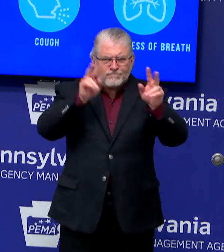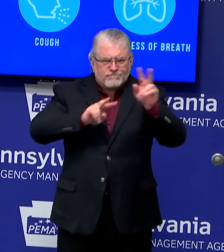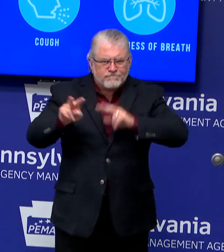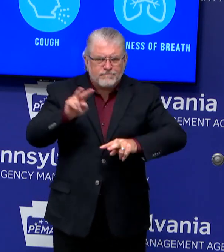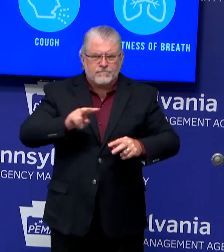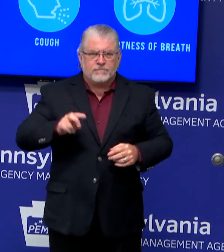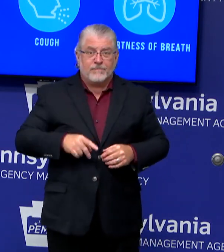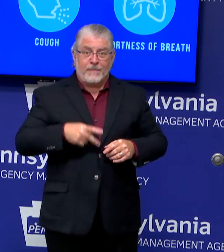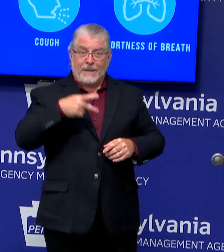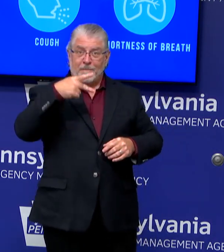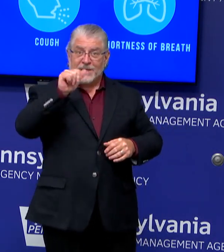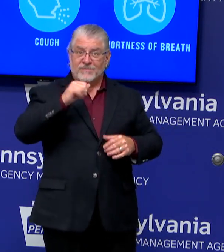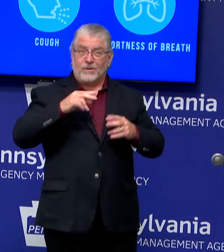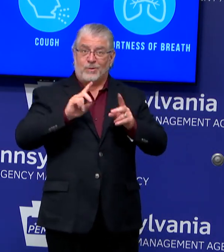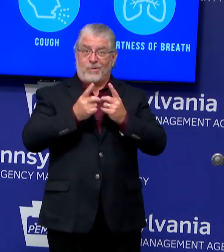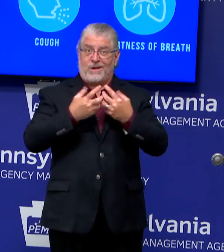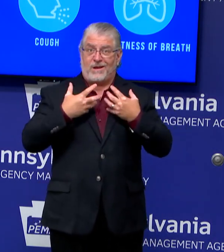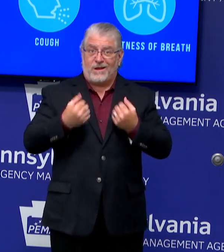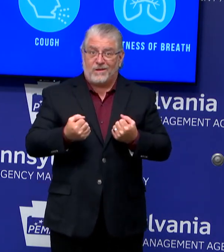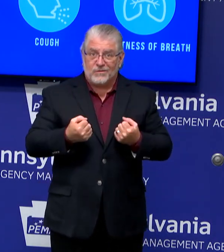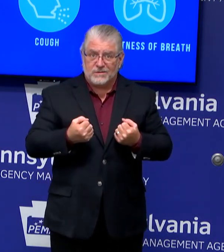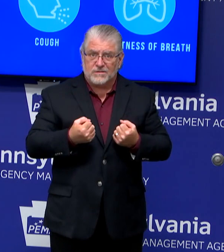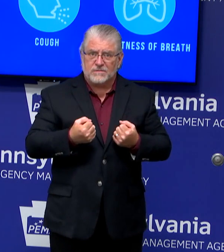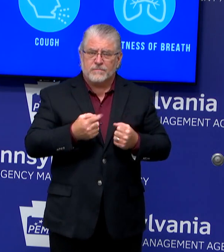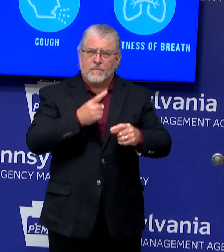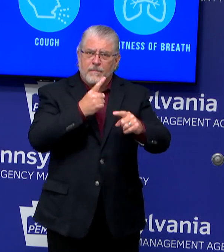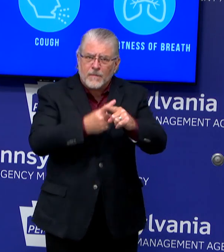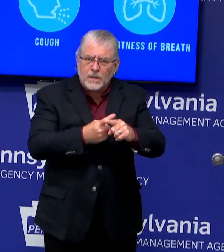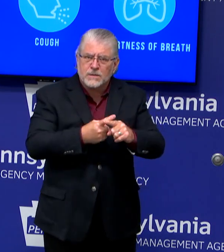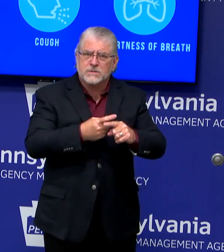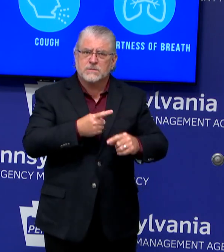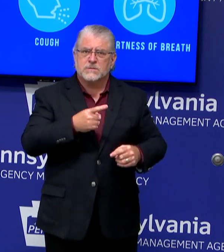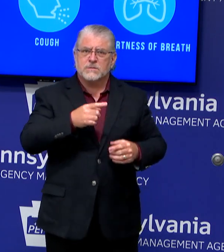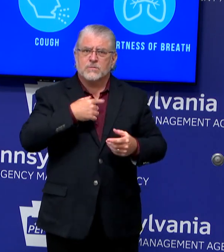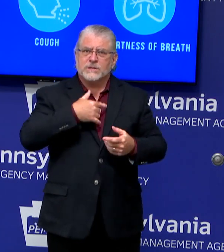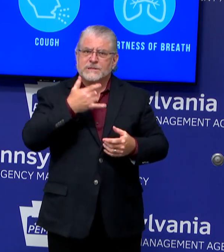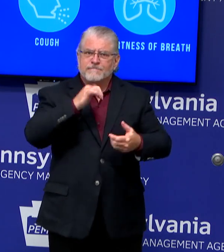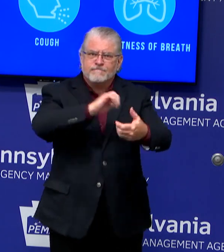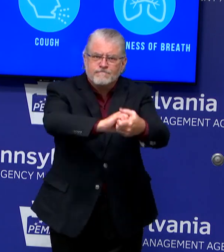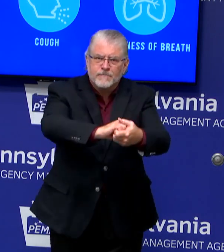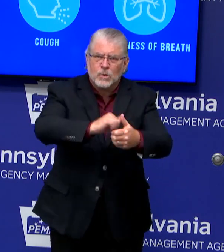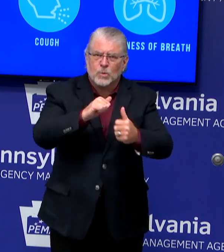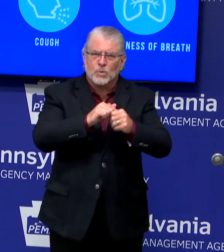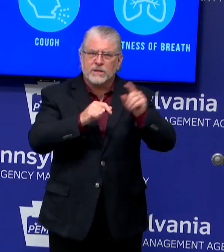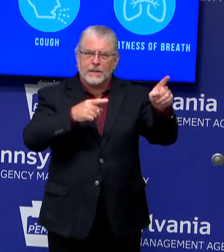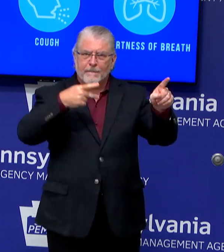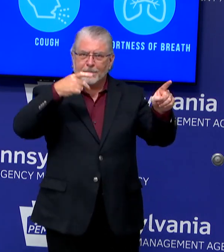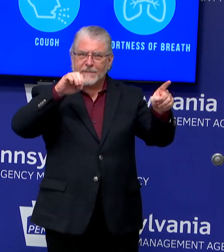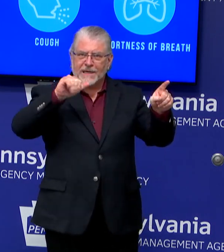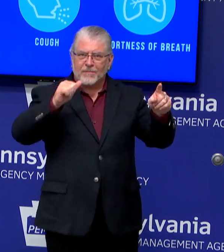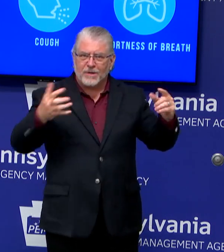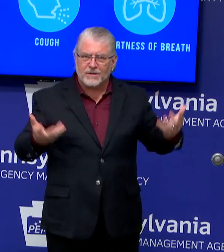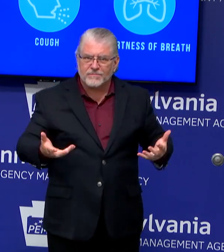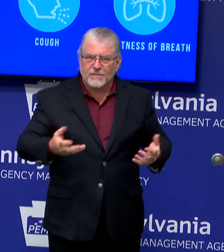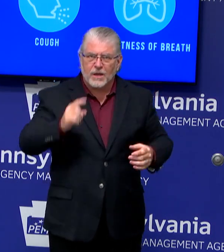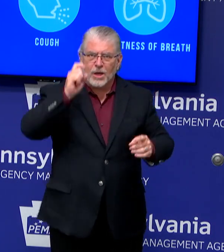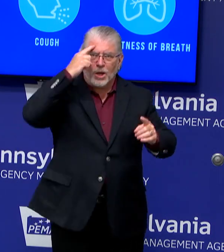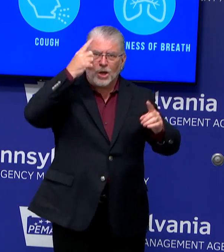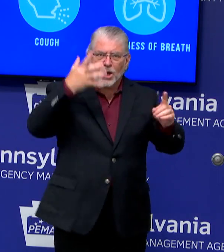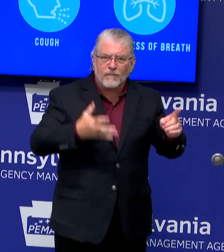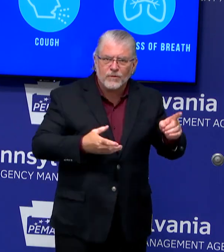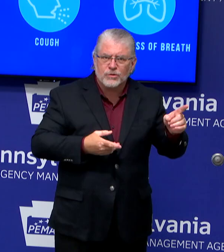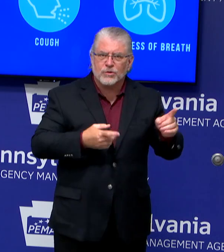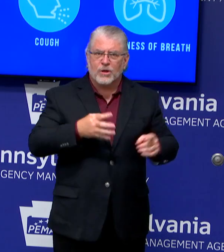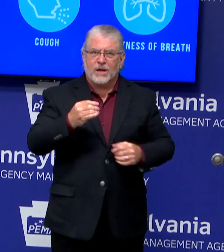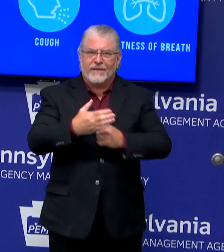of Health, with our partners with Pima, of course, the rest of the administration, we're going to, and our county municipal